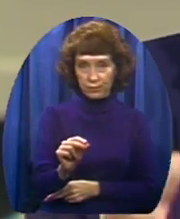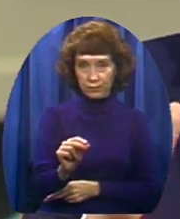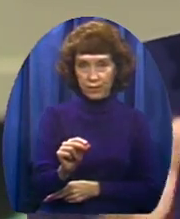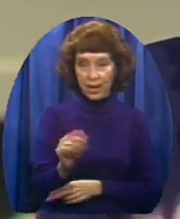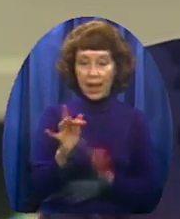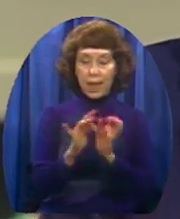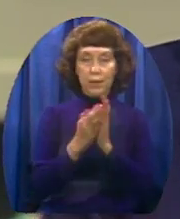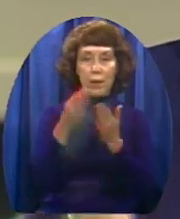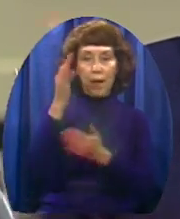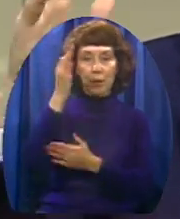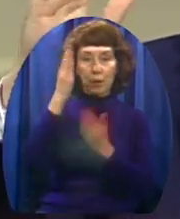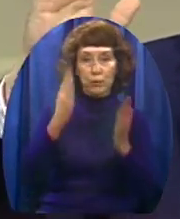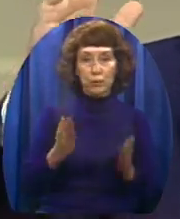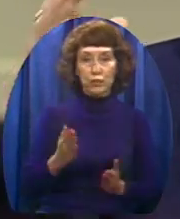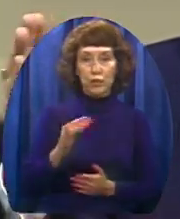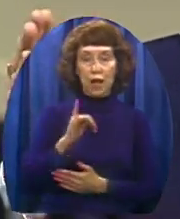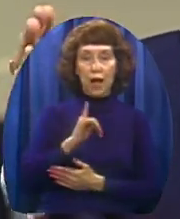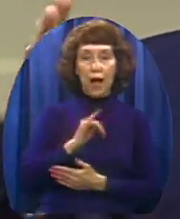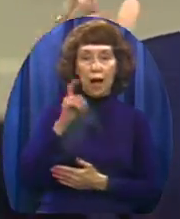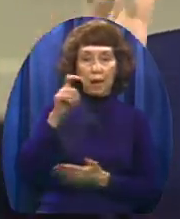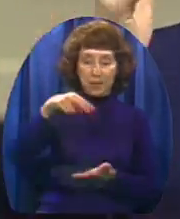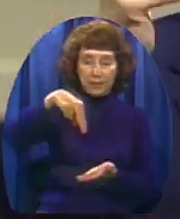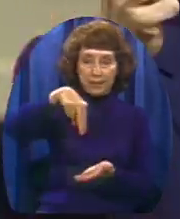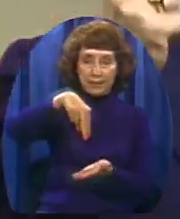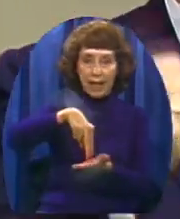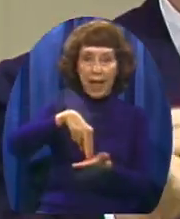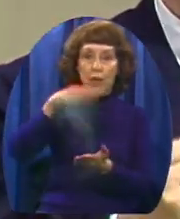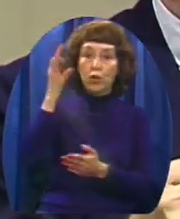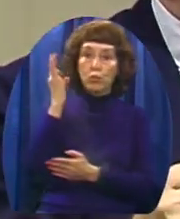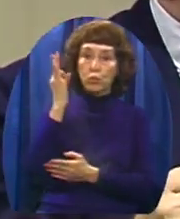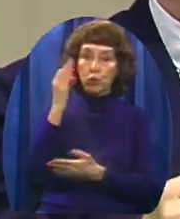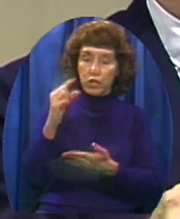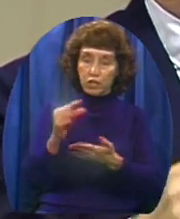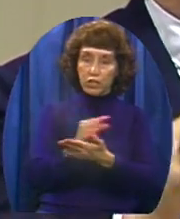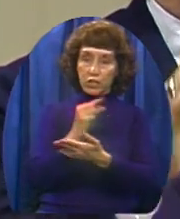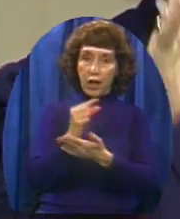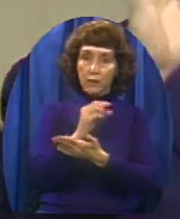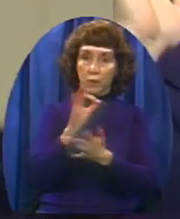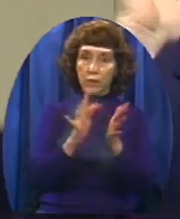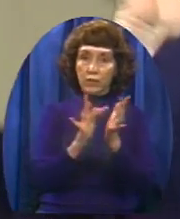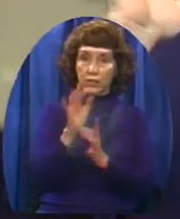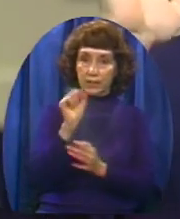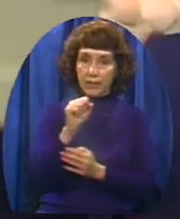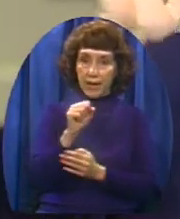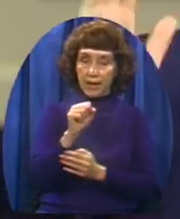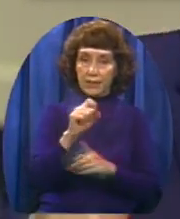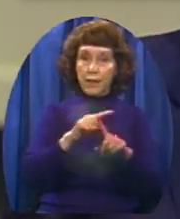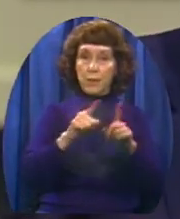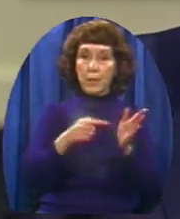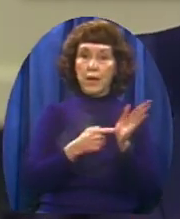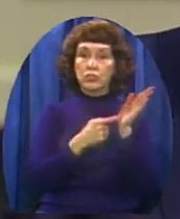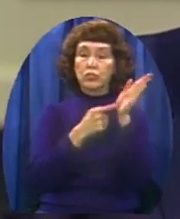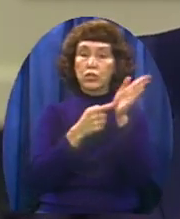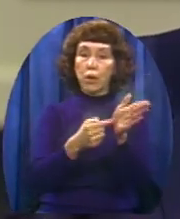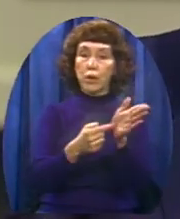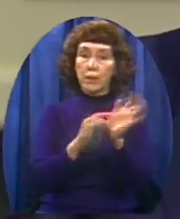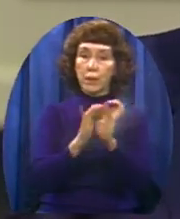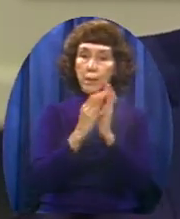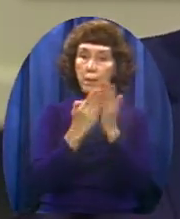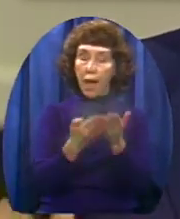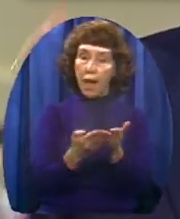preacher I must stand up Not only preaching the gospel of Christ And winning men to the savior But lifting the biblical standard of righteousness